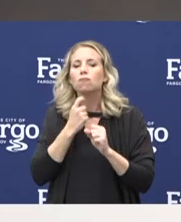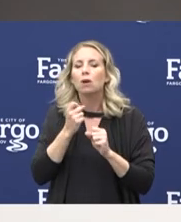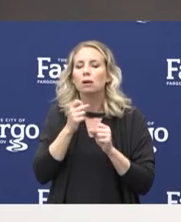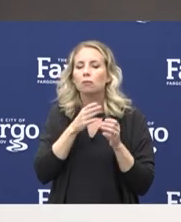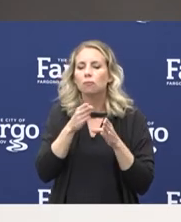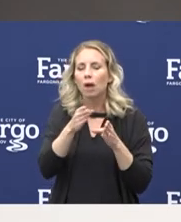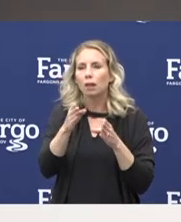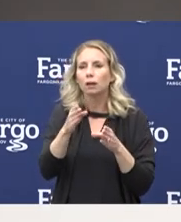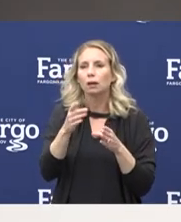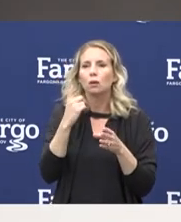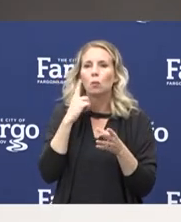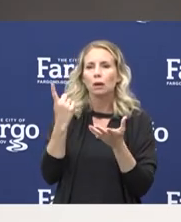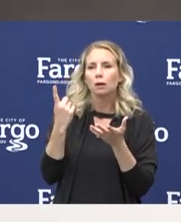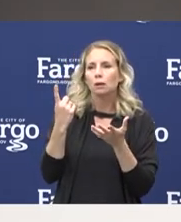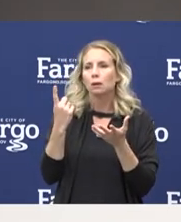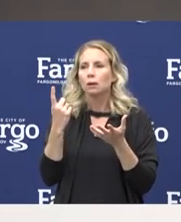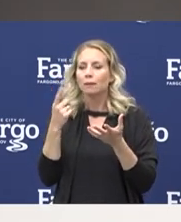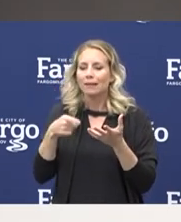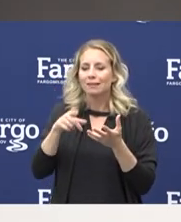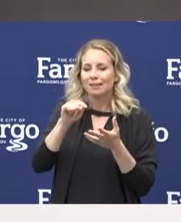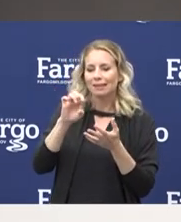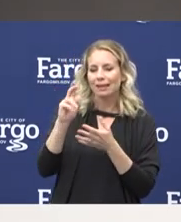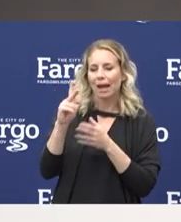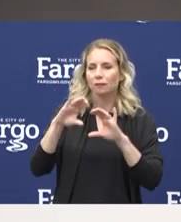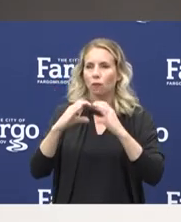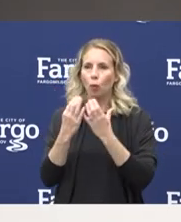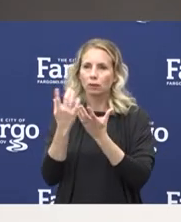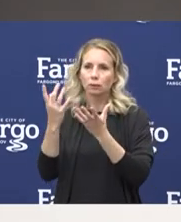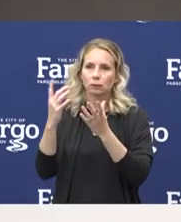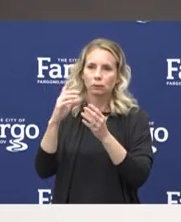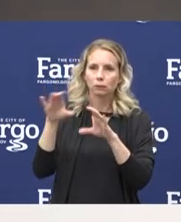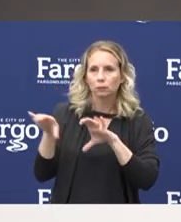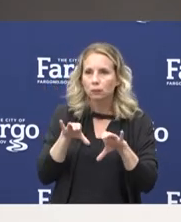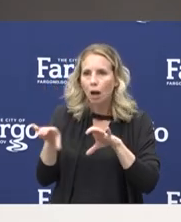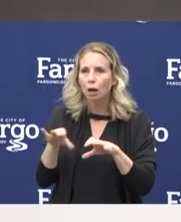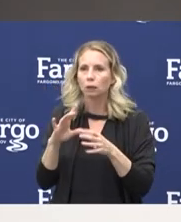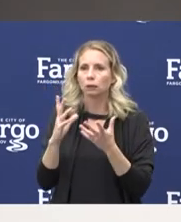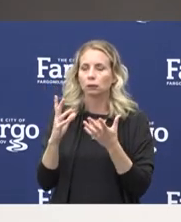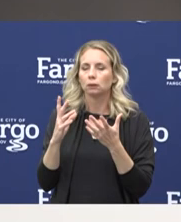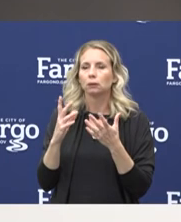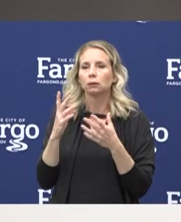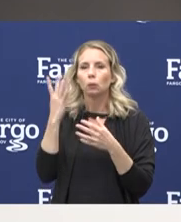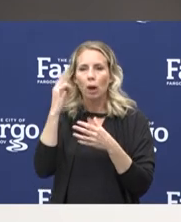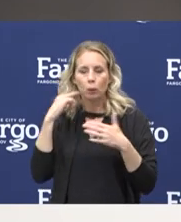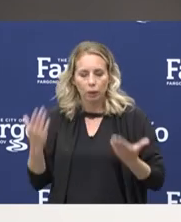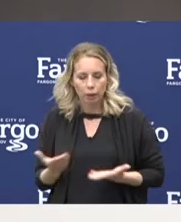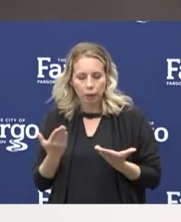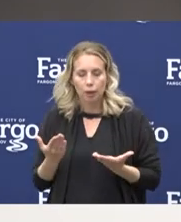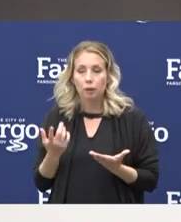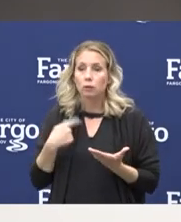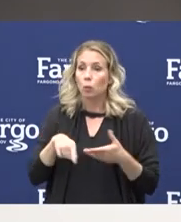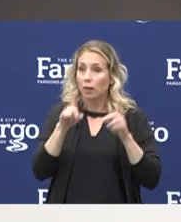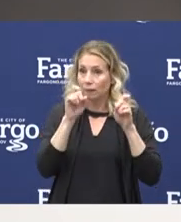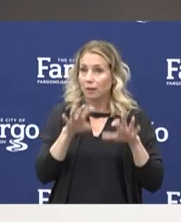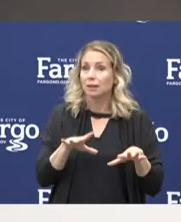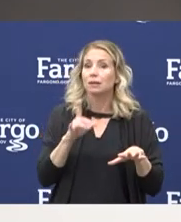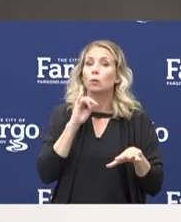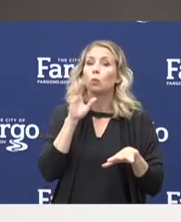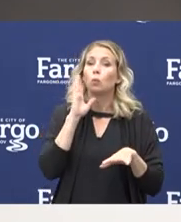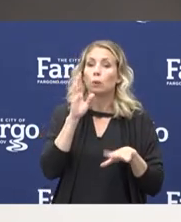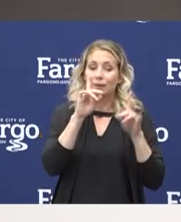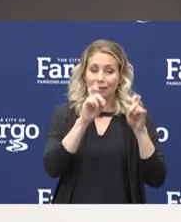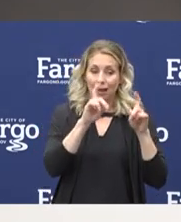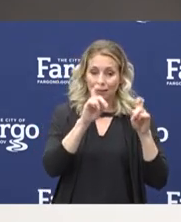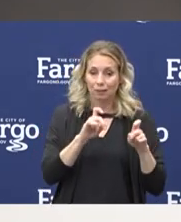-19 Task Force is about. Again, we're going to have testing at positive sites. We're going to isolate those tests and hopefully keep the spread of the virus